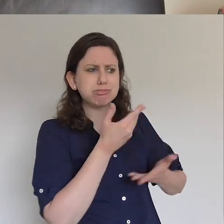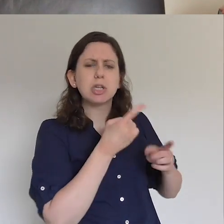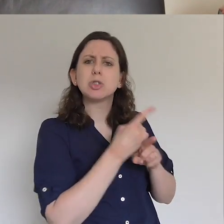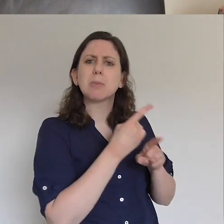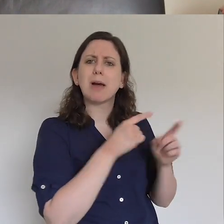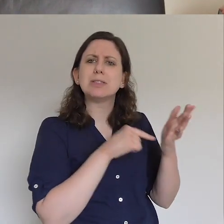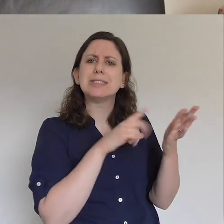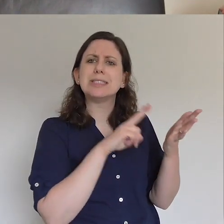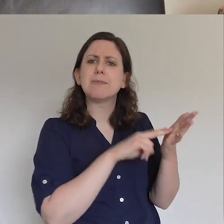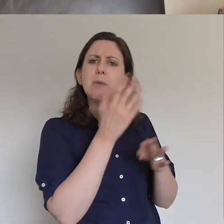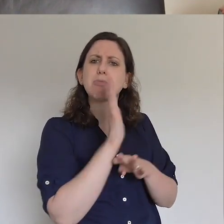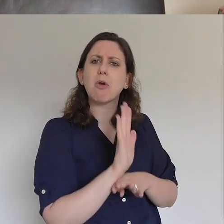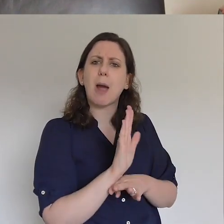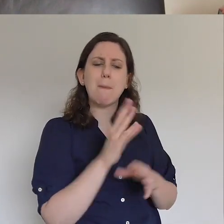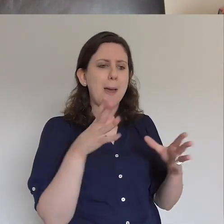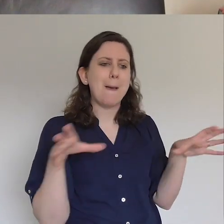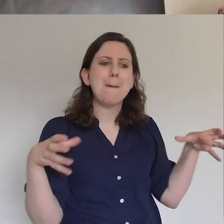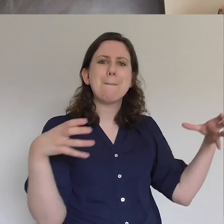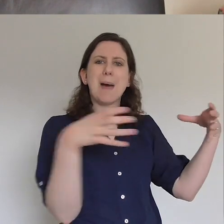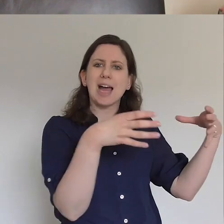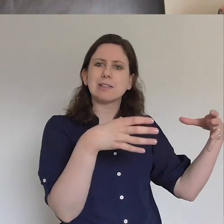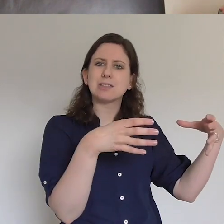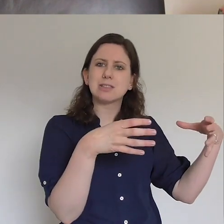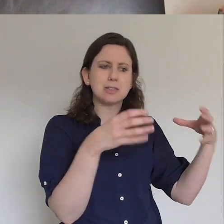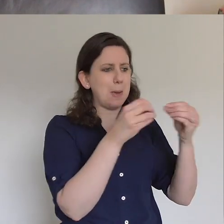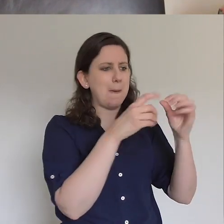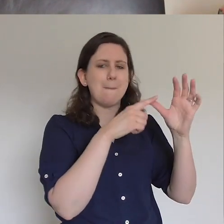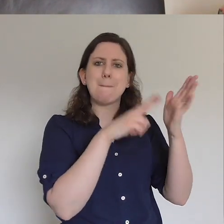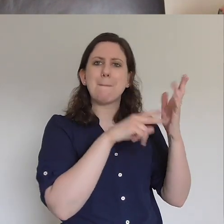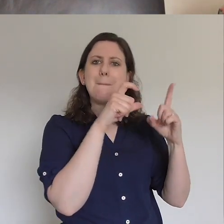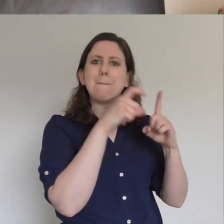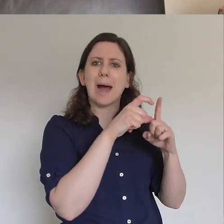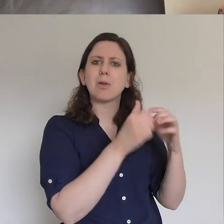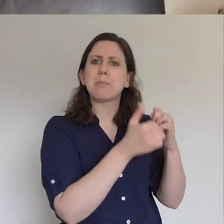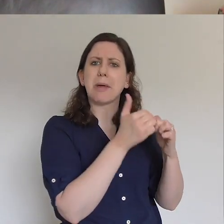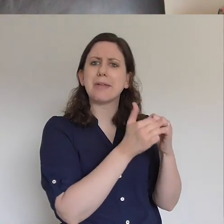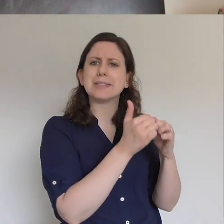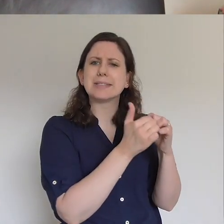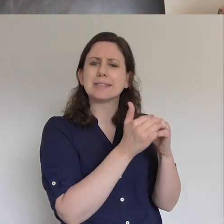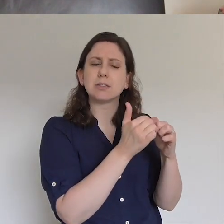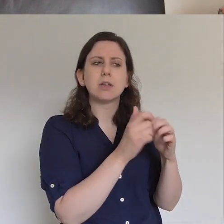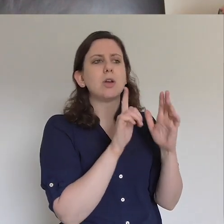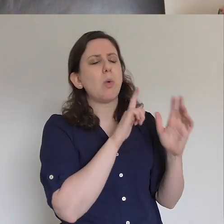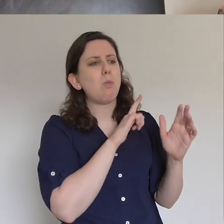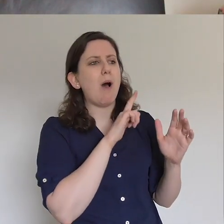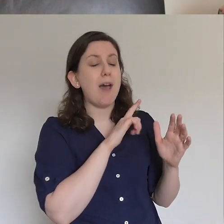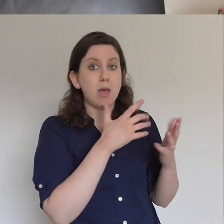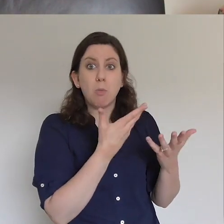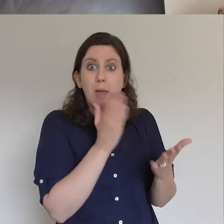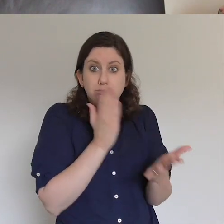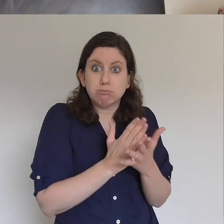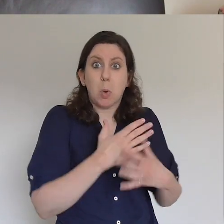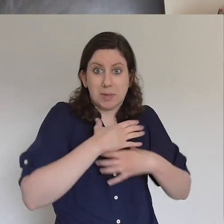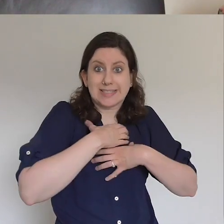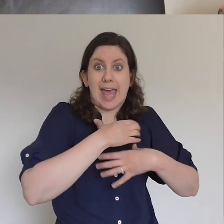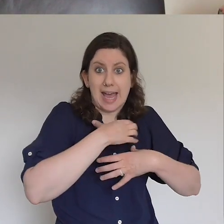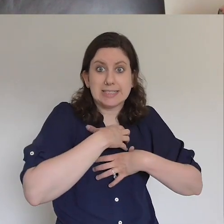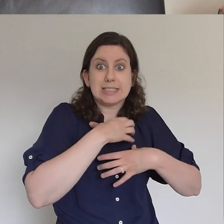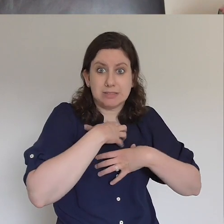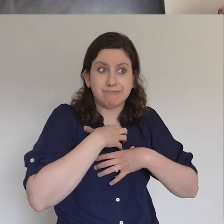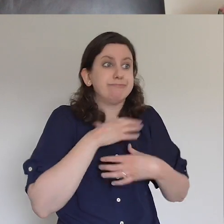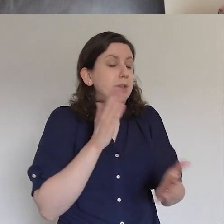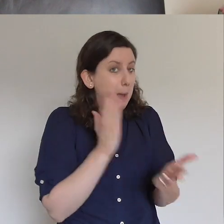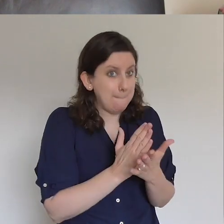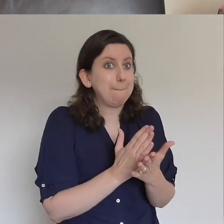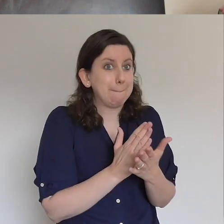Brothers, tell us about that because that's quite, because I think we're fools if we think we're not all scared but there comes a point at which